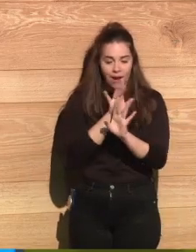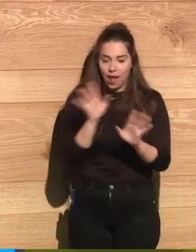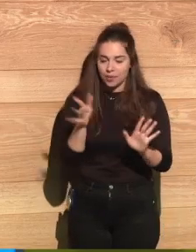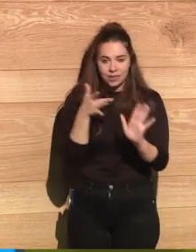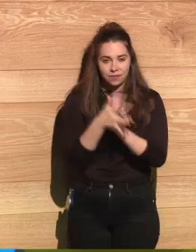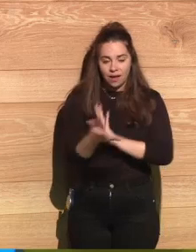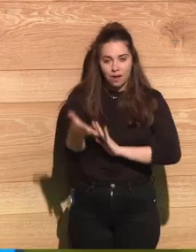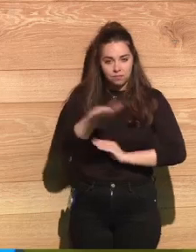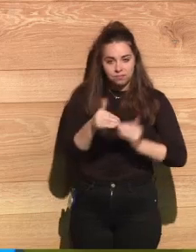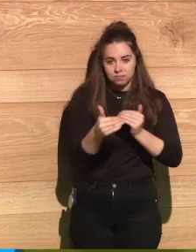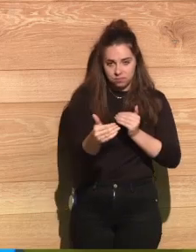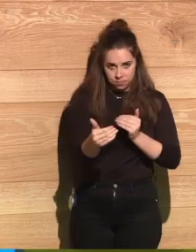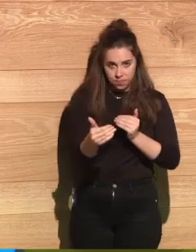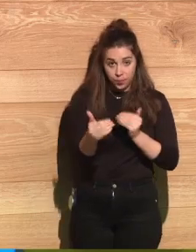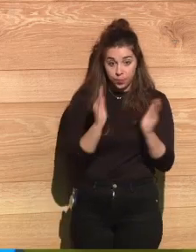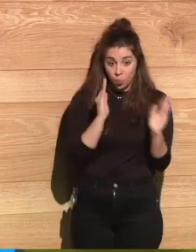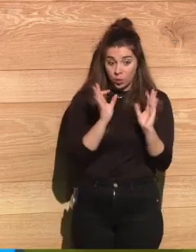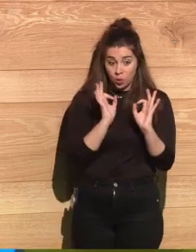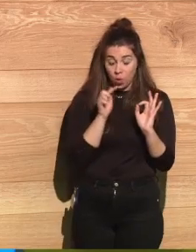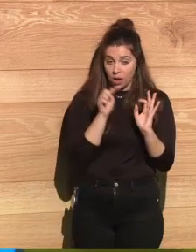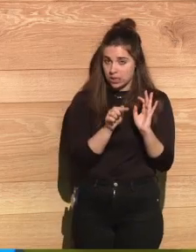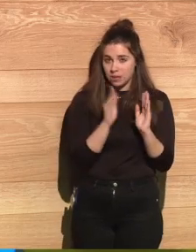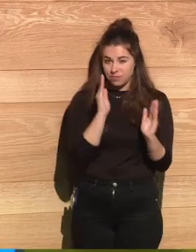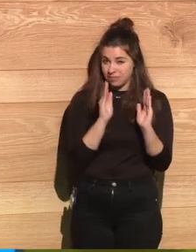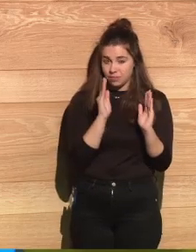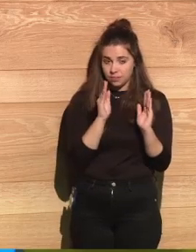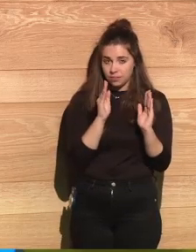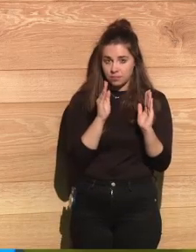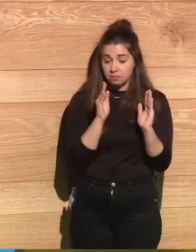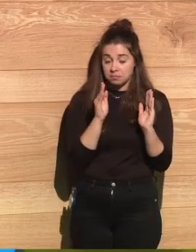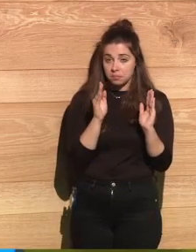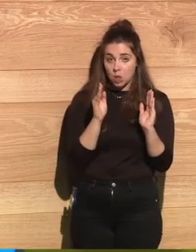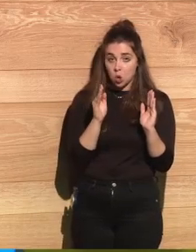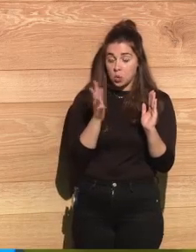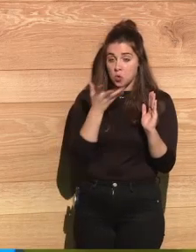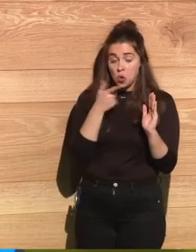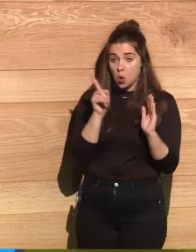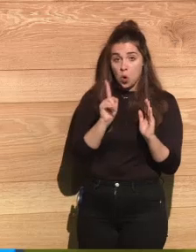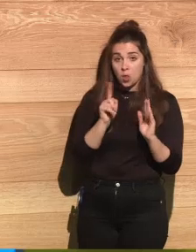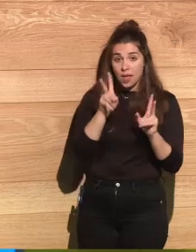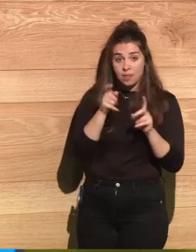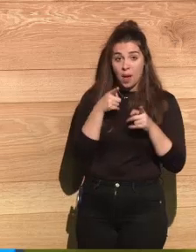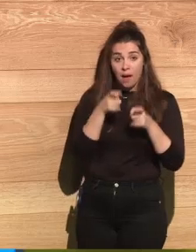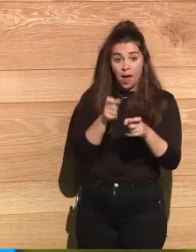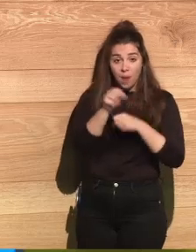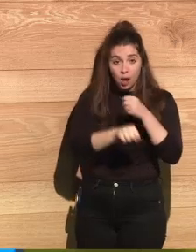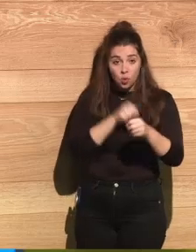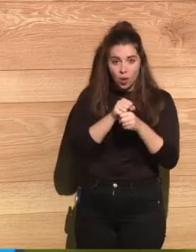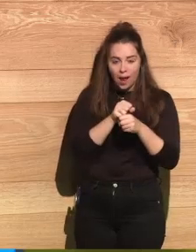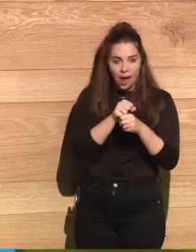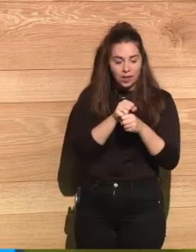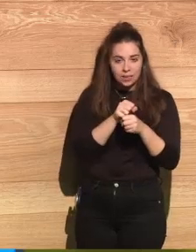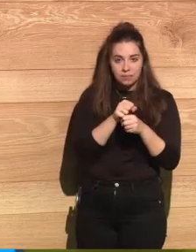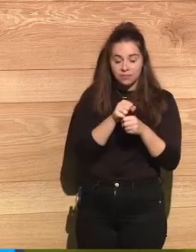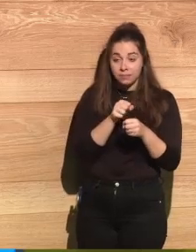time, nobody knew what the nuclear weapon was all about. Nobody heard about, at least we didn't hear